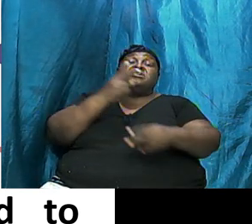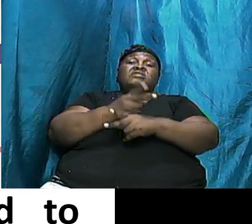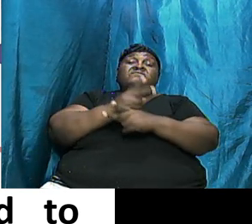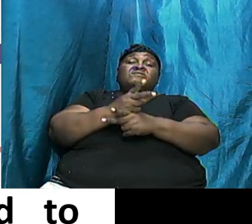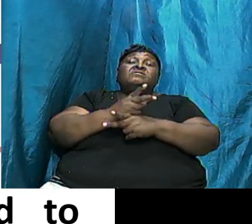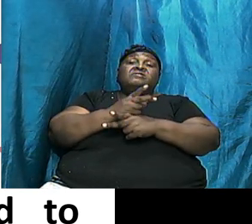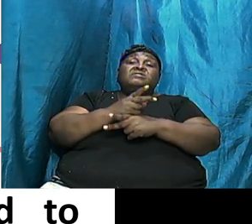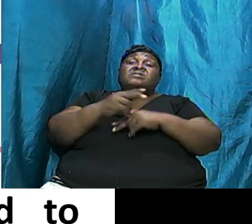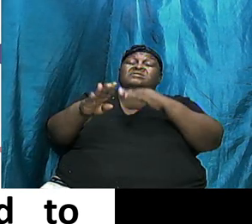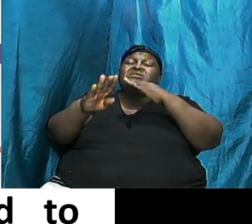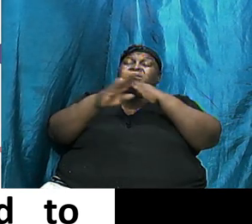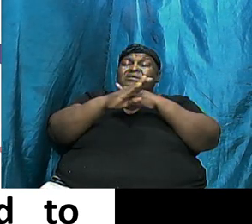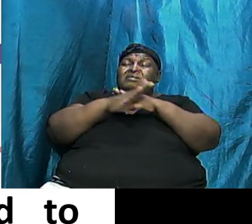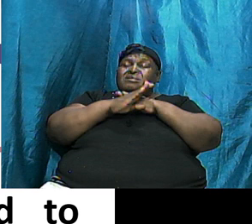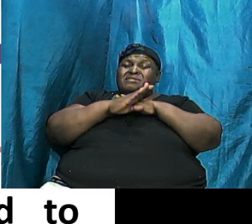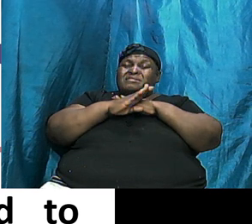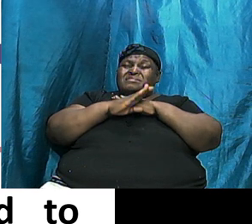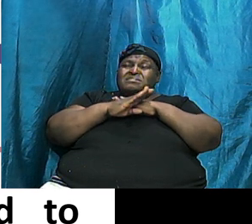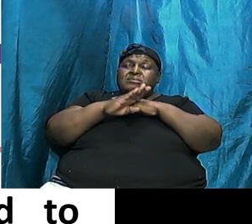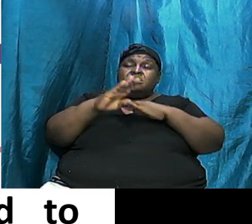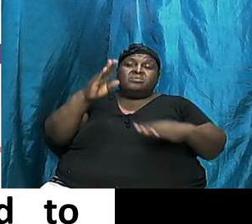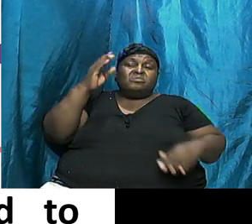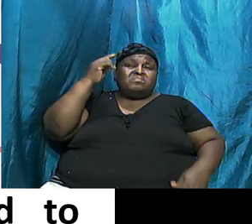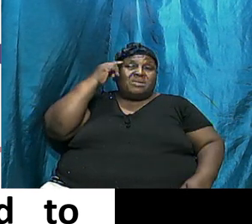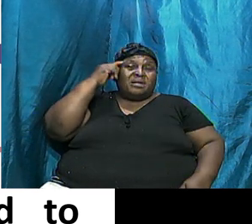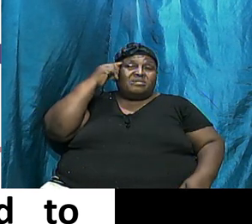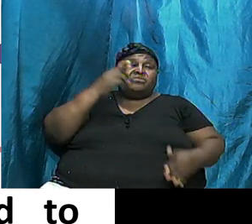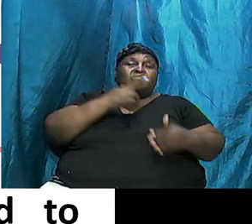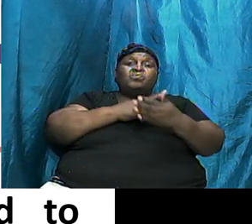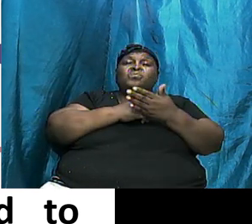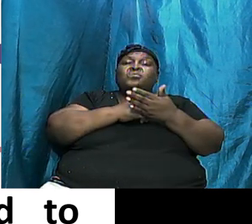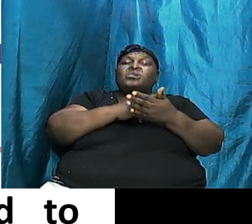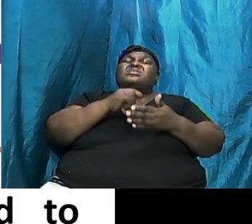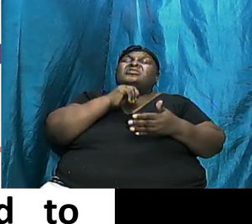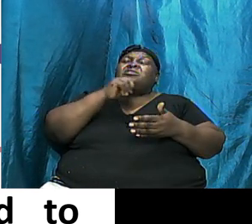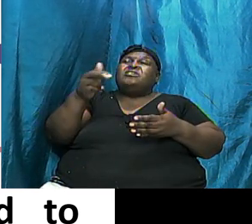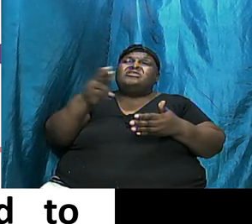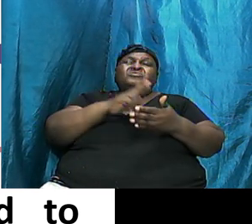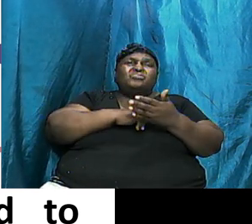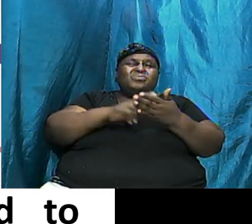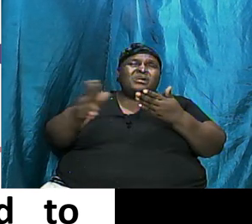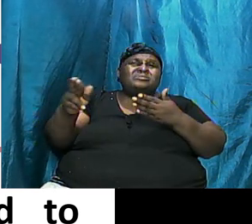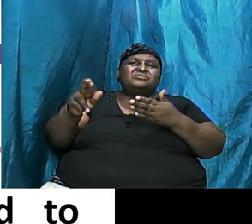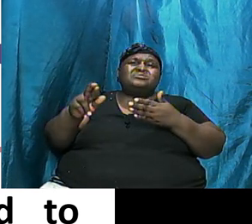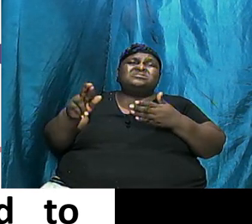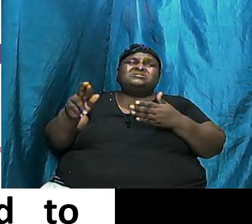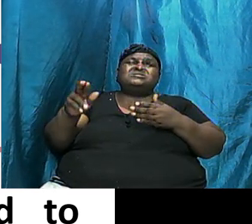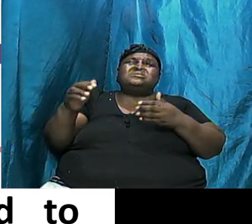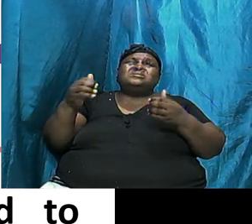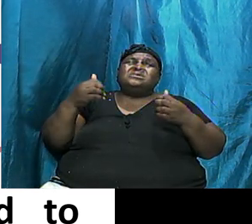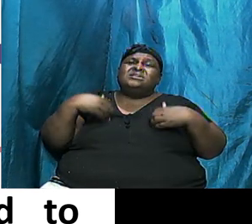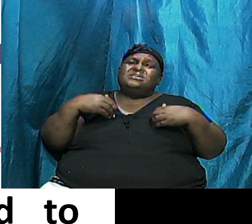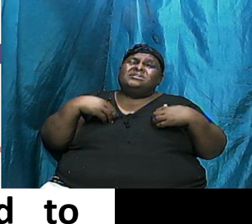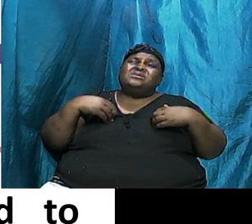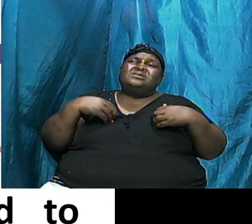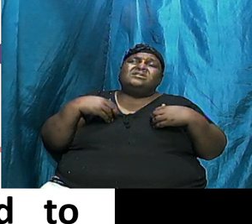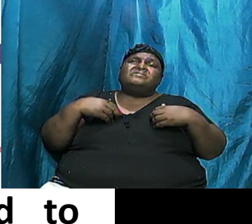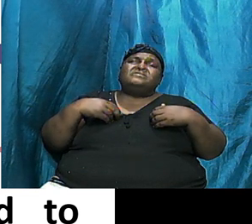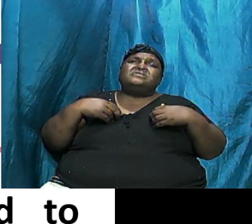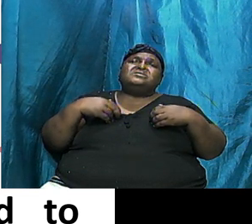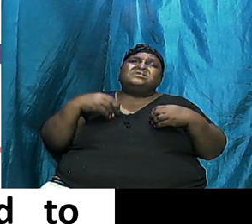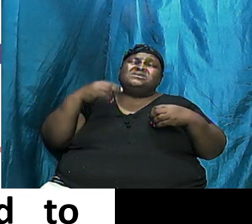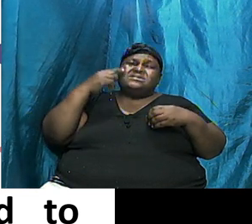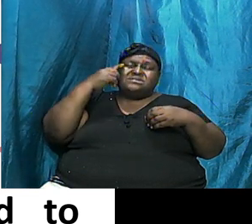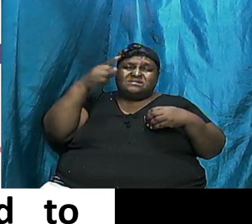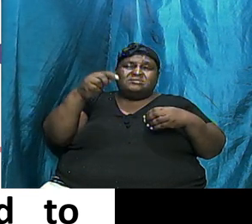Unrighteous Tends To Lead Away The Righteous From Serving God And That Is Why We Find